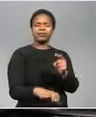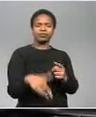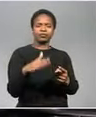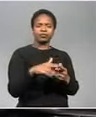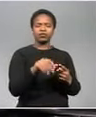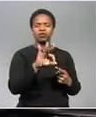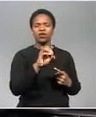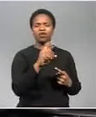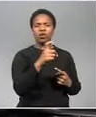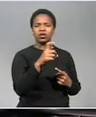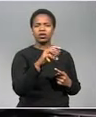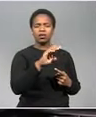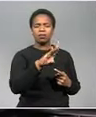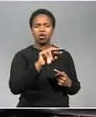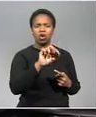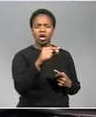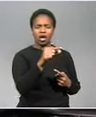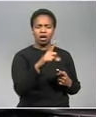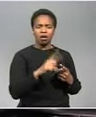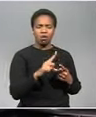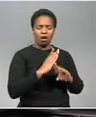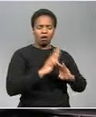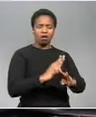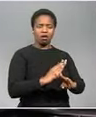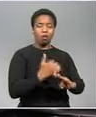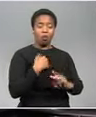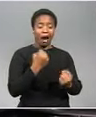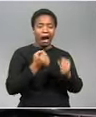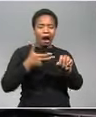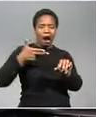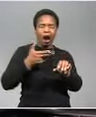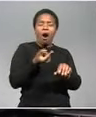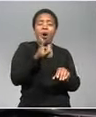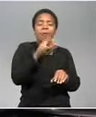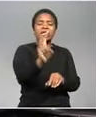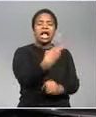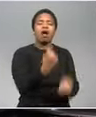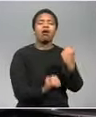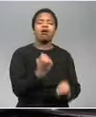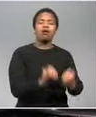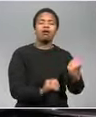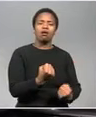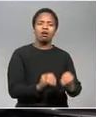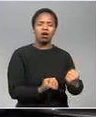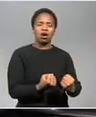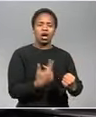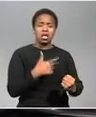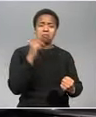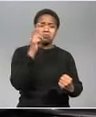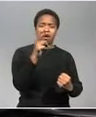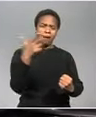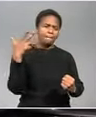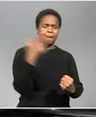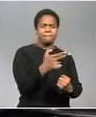Fallsburg where the officers prevented hijacking the suspects then shot at officers officers